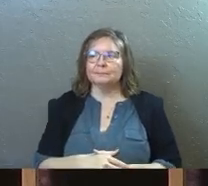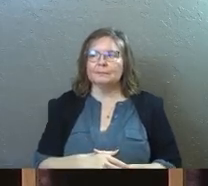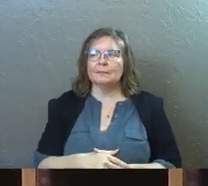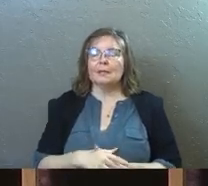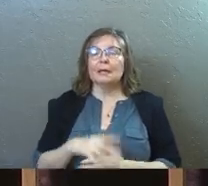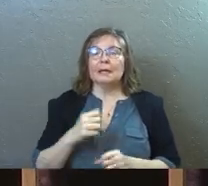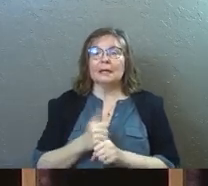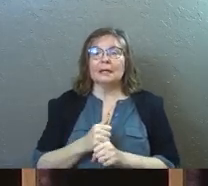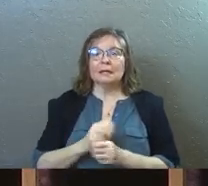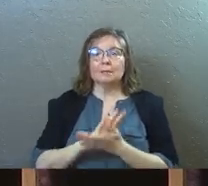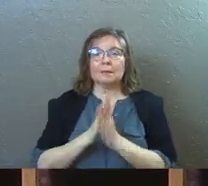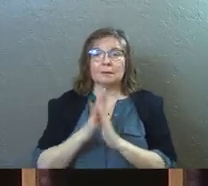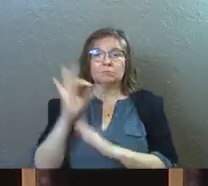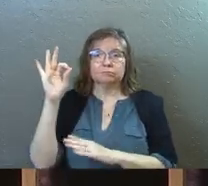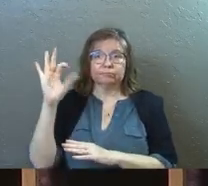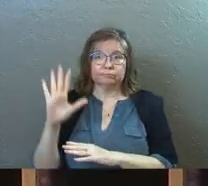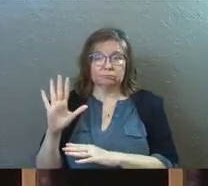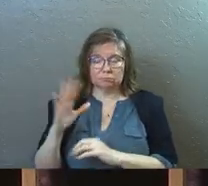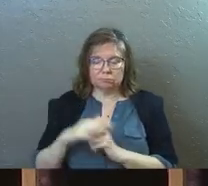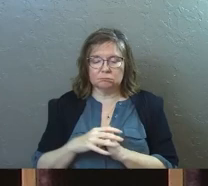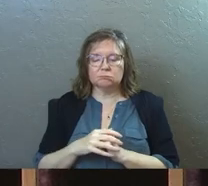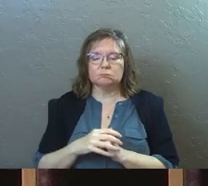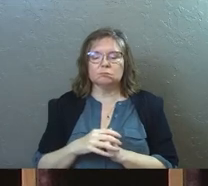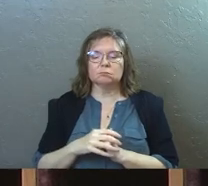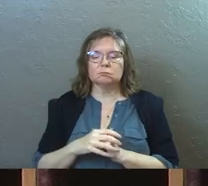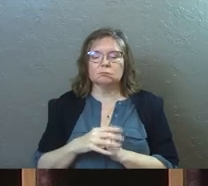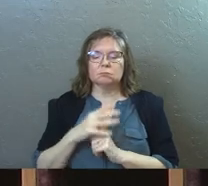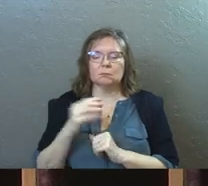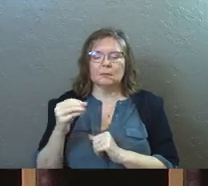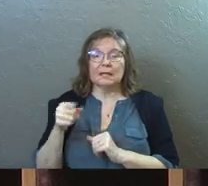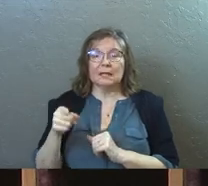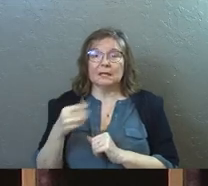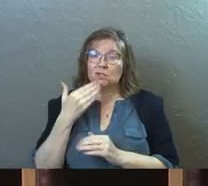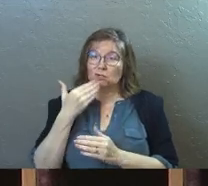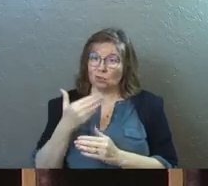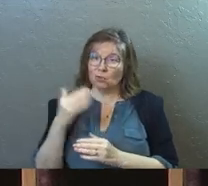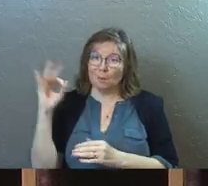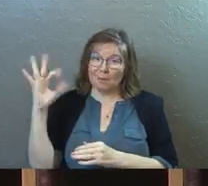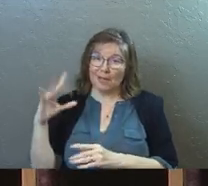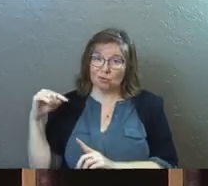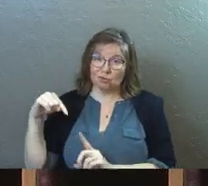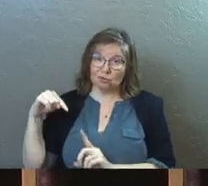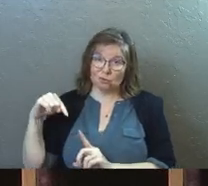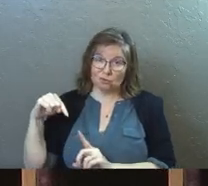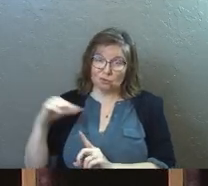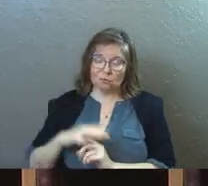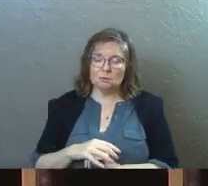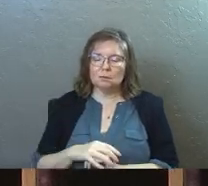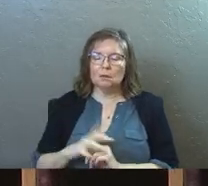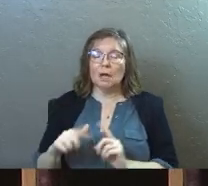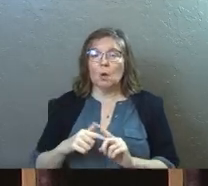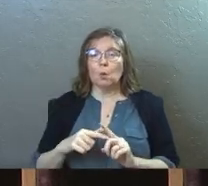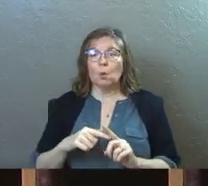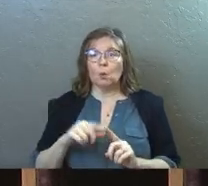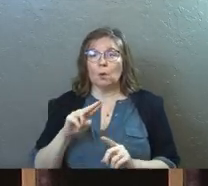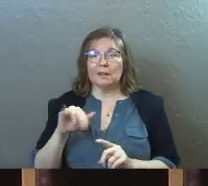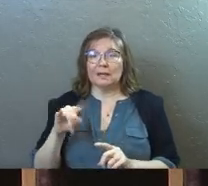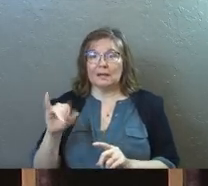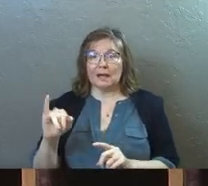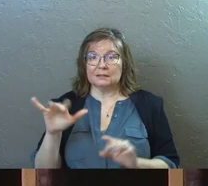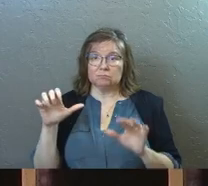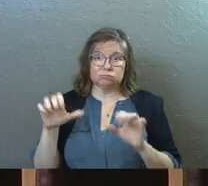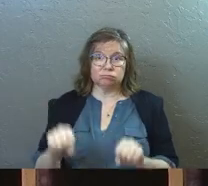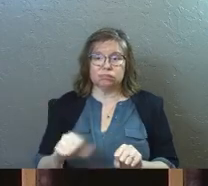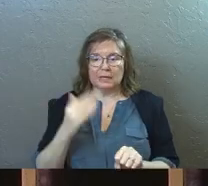So he gets ordained to be a pastor and he's a good pastor. And when the Nazis take over,